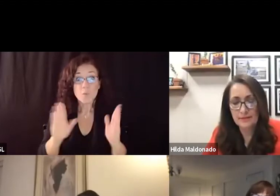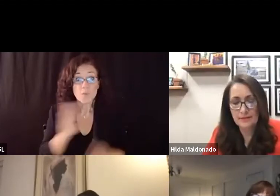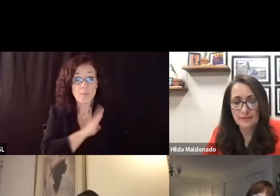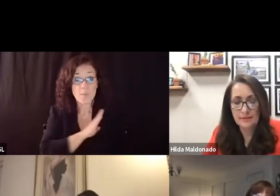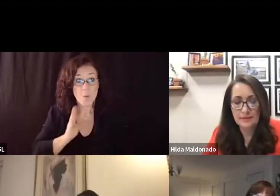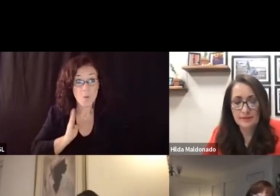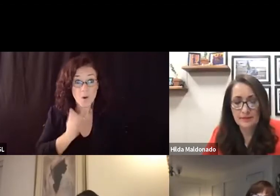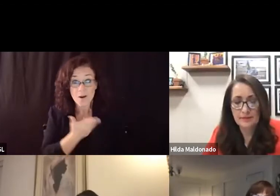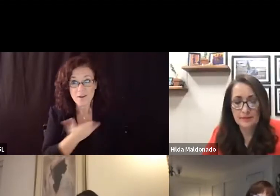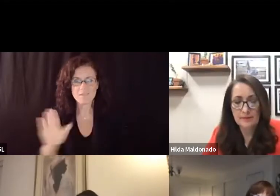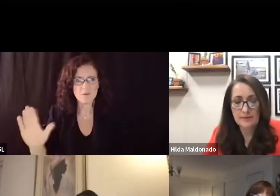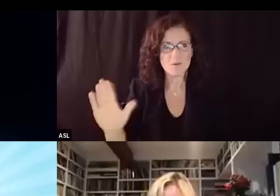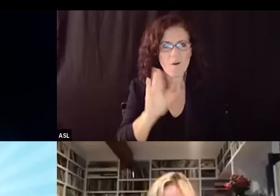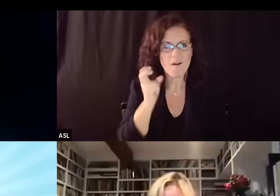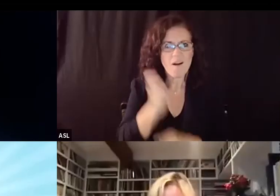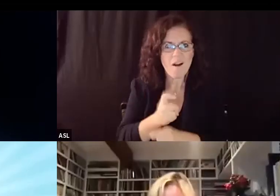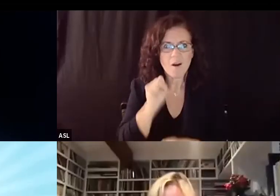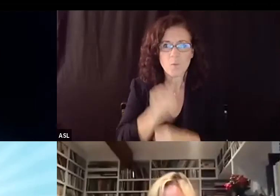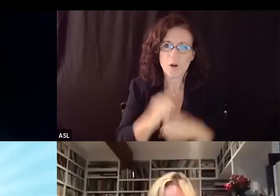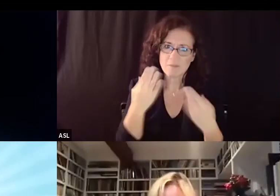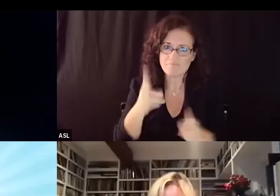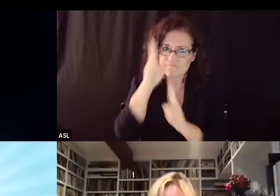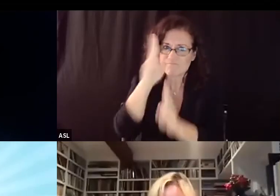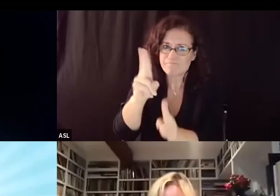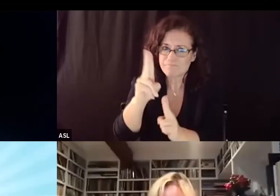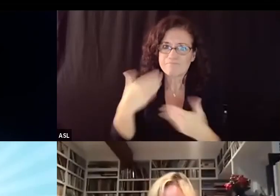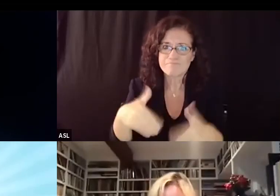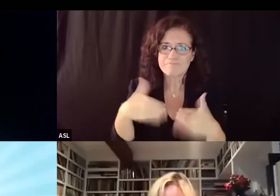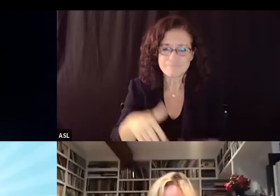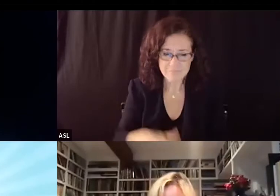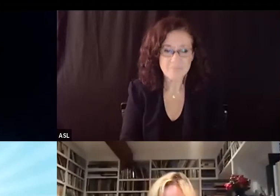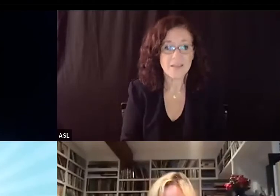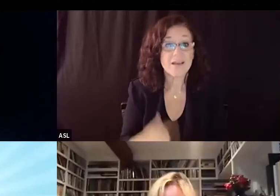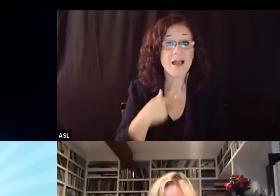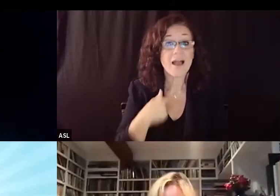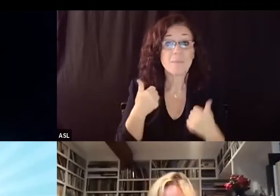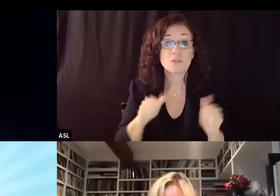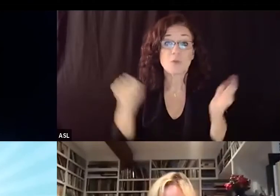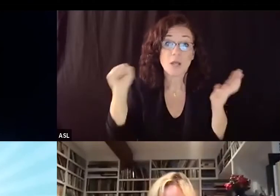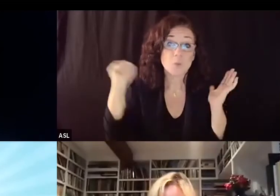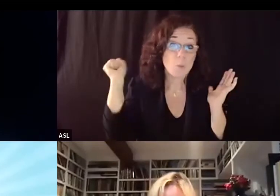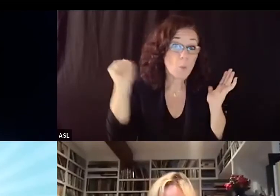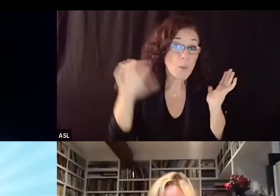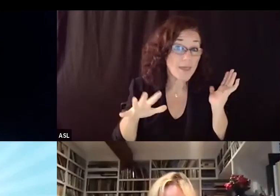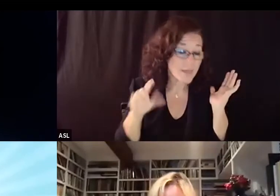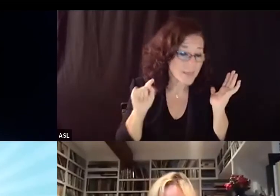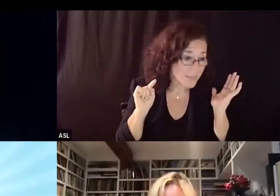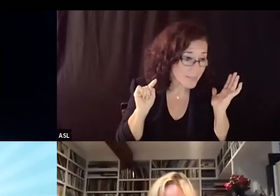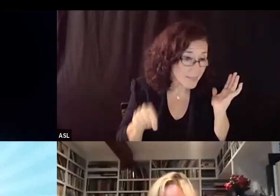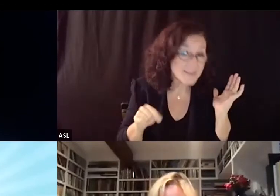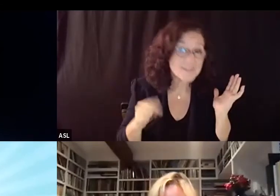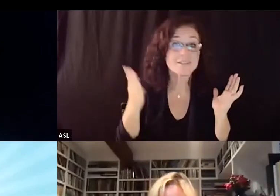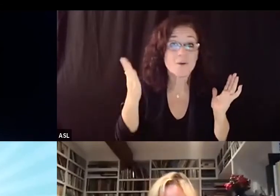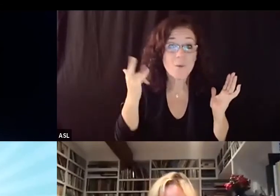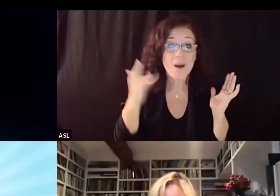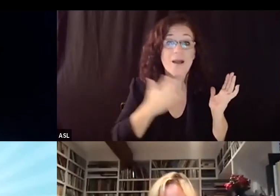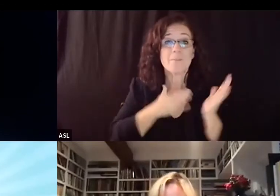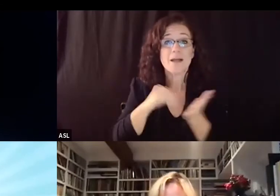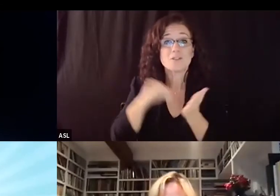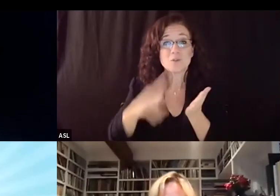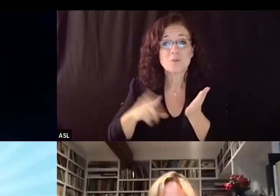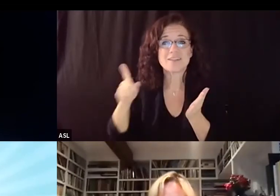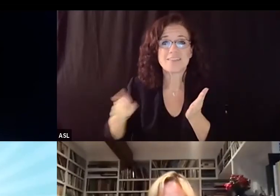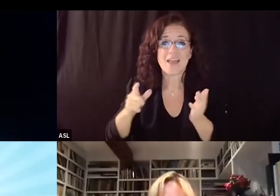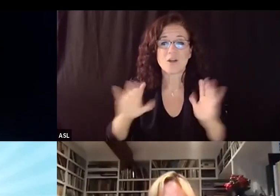their hard work in such a unique time um i'm gonna try and wing this because my students are greeting me on impromptu speaking so i didn't prepare